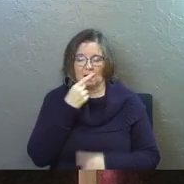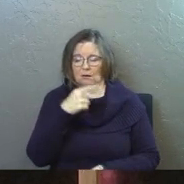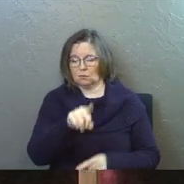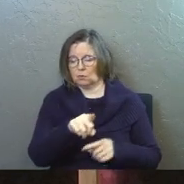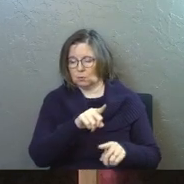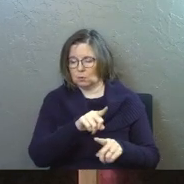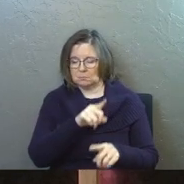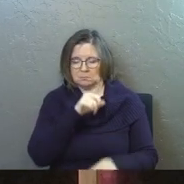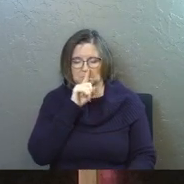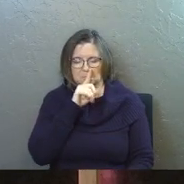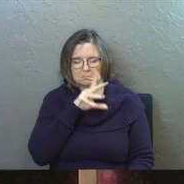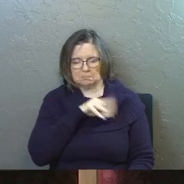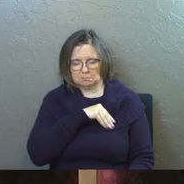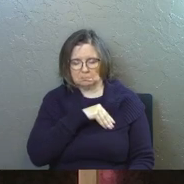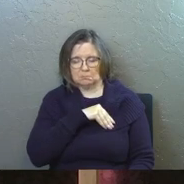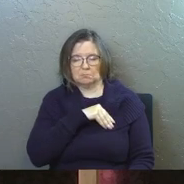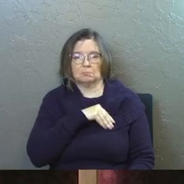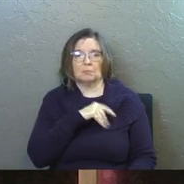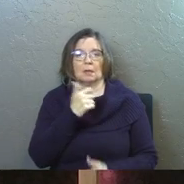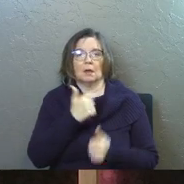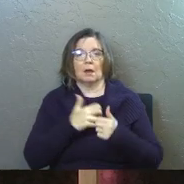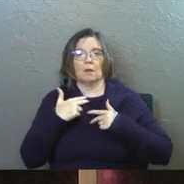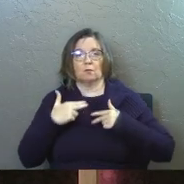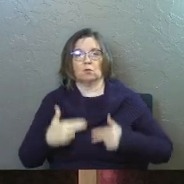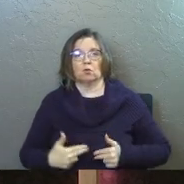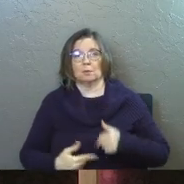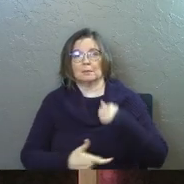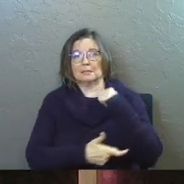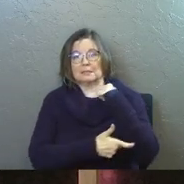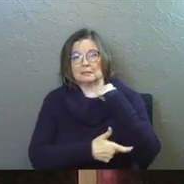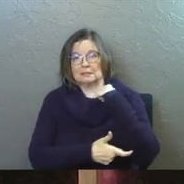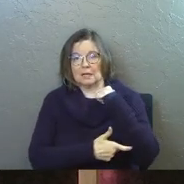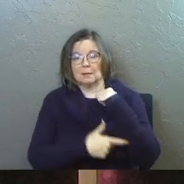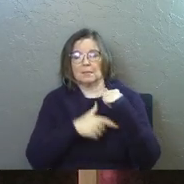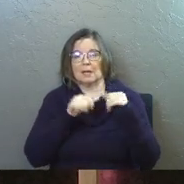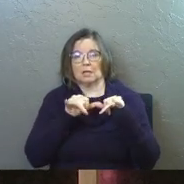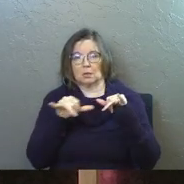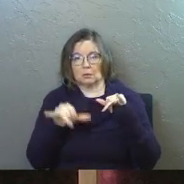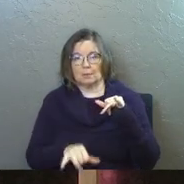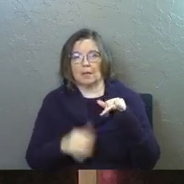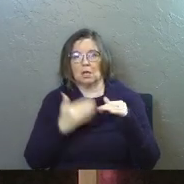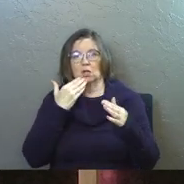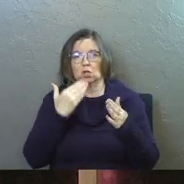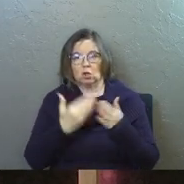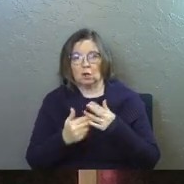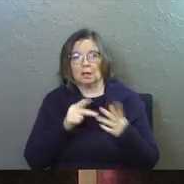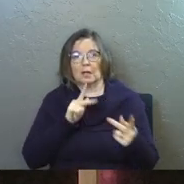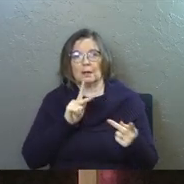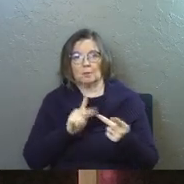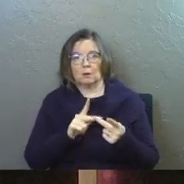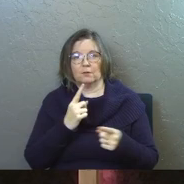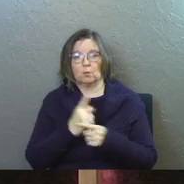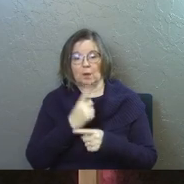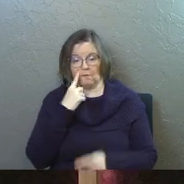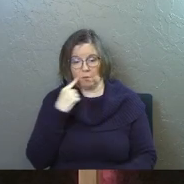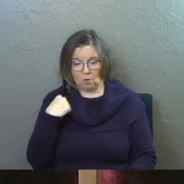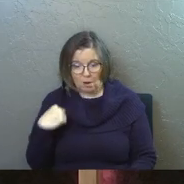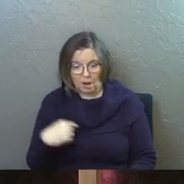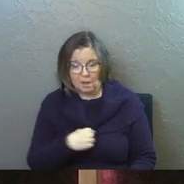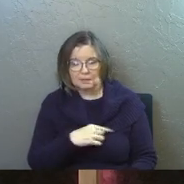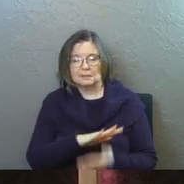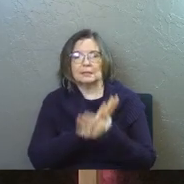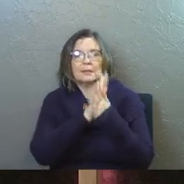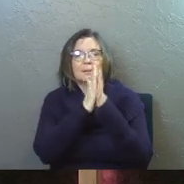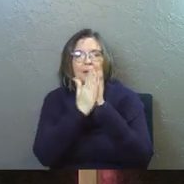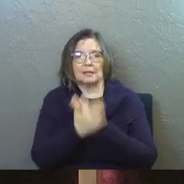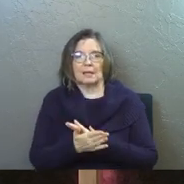accusing for us. He lived every human temptation and he remained good and perfect and righteous for us. He